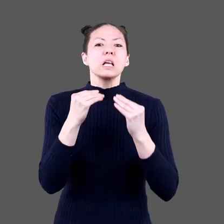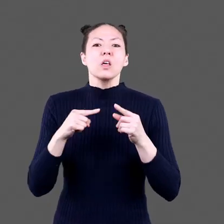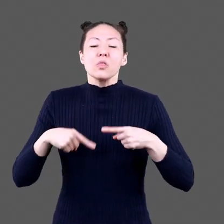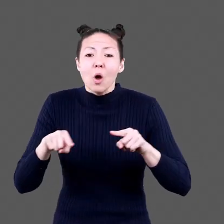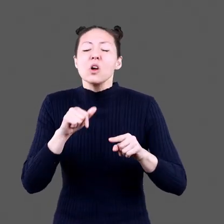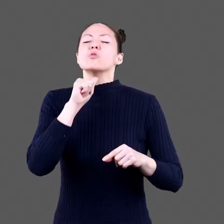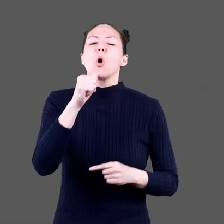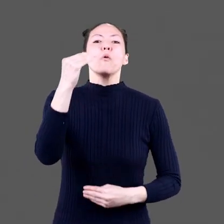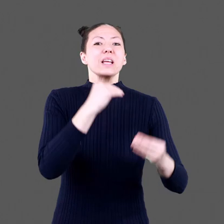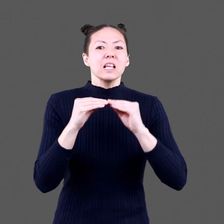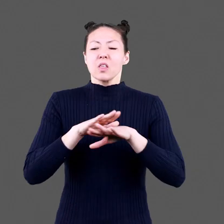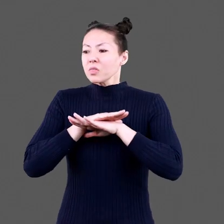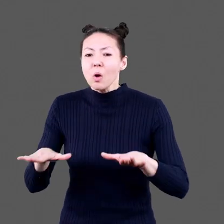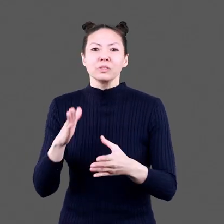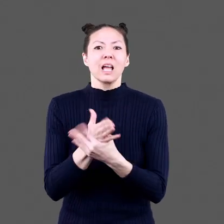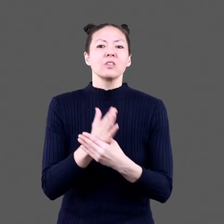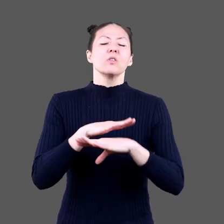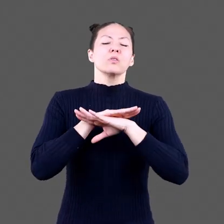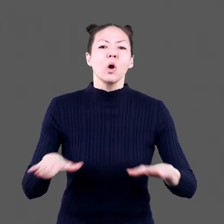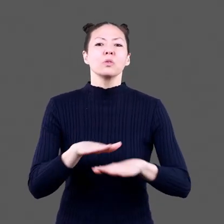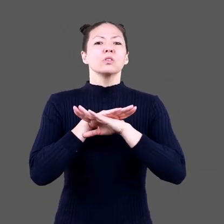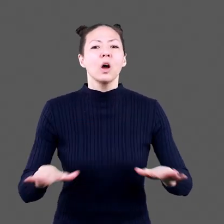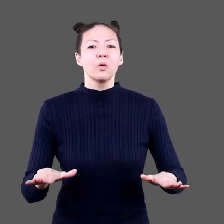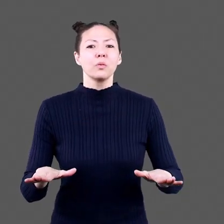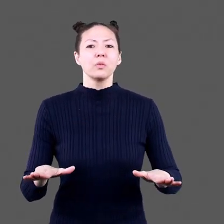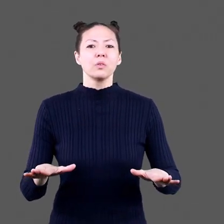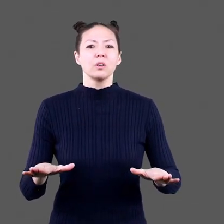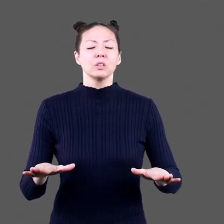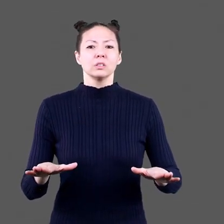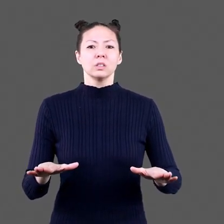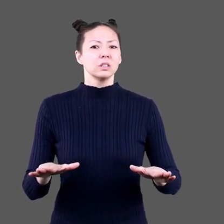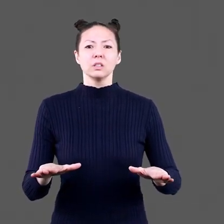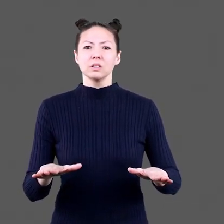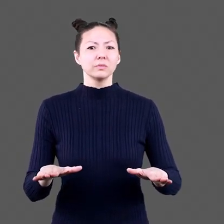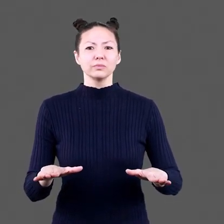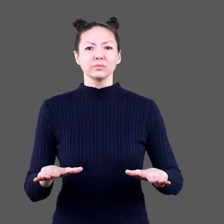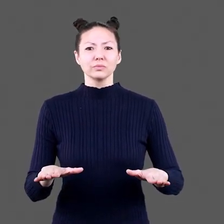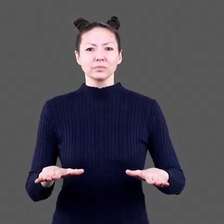Do not let those dragons eat those tacos!